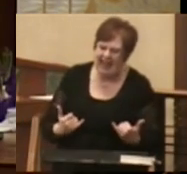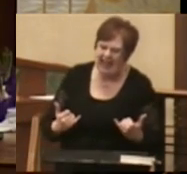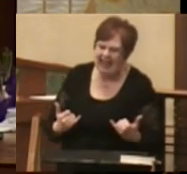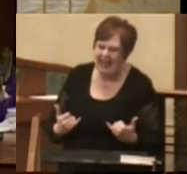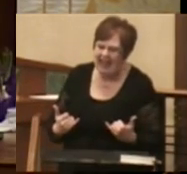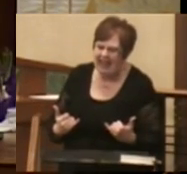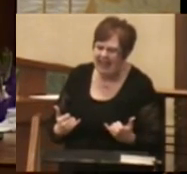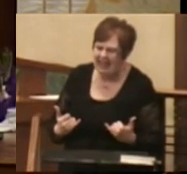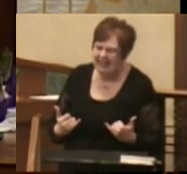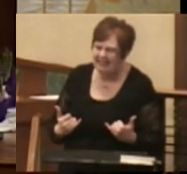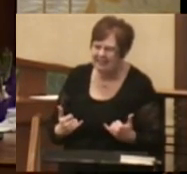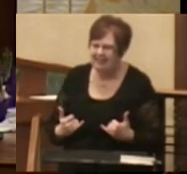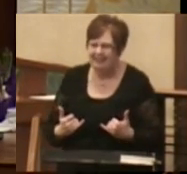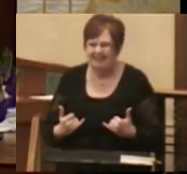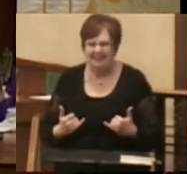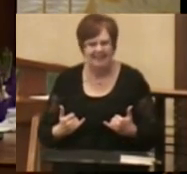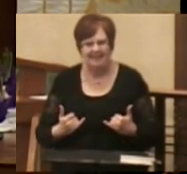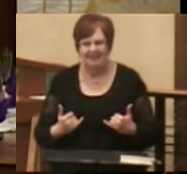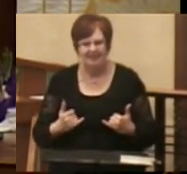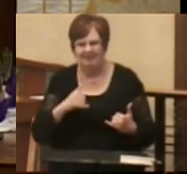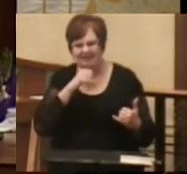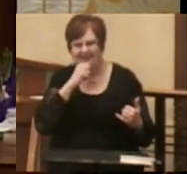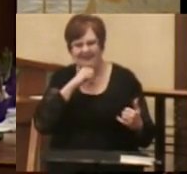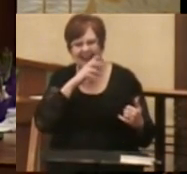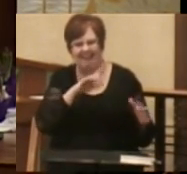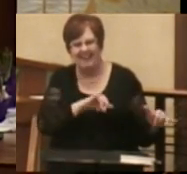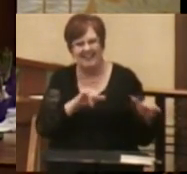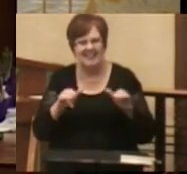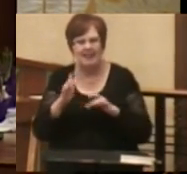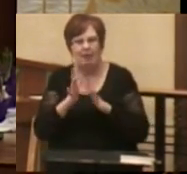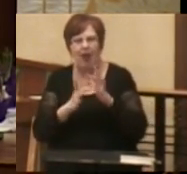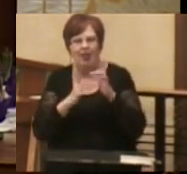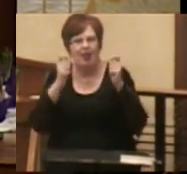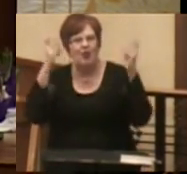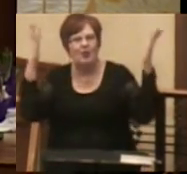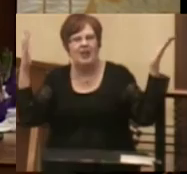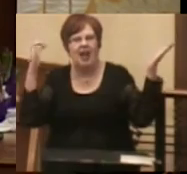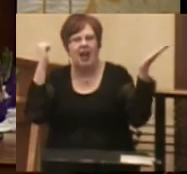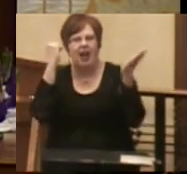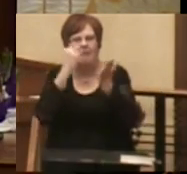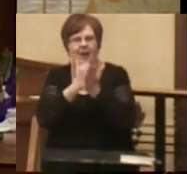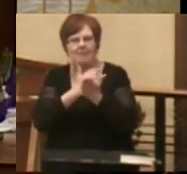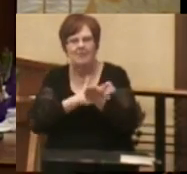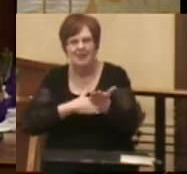nothing is the same. Alleluia, amen. Please rise and sing.